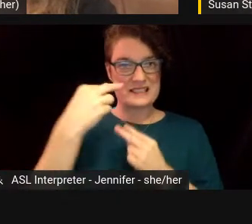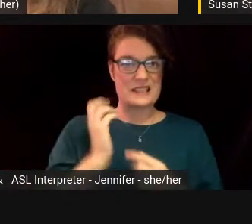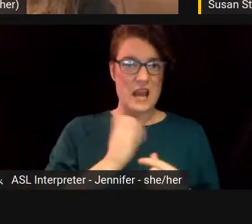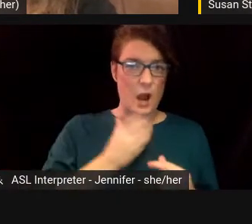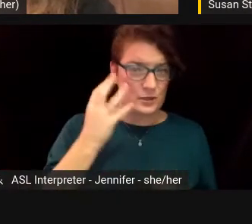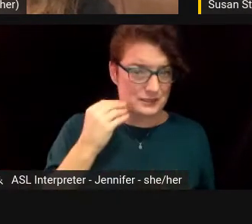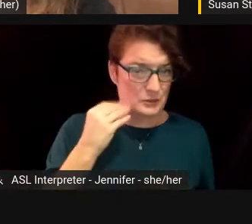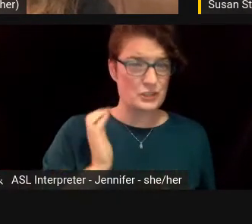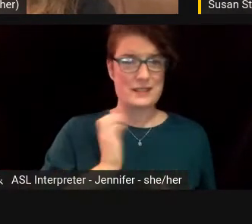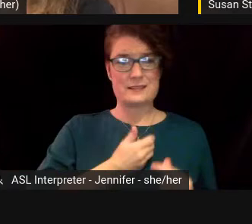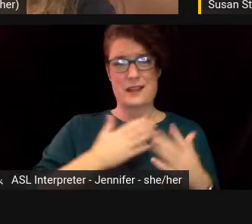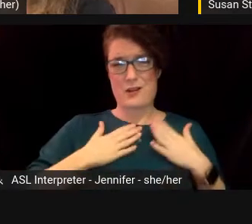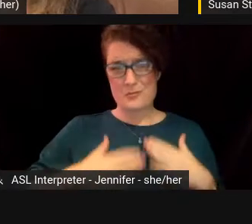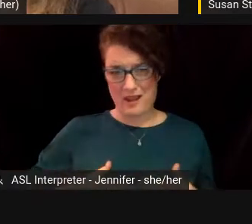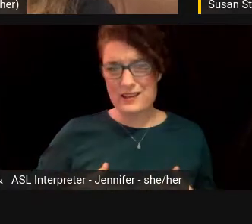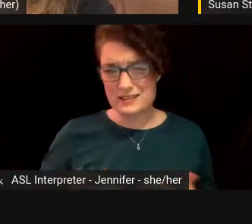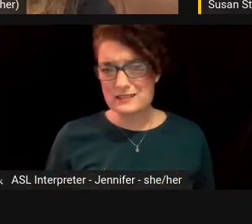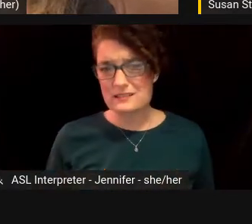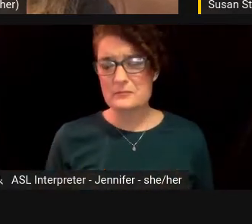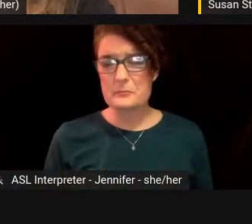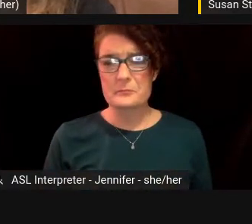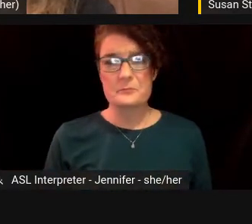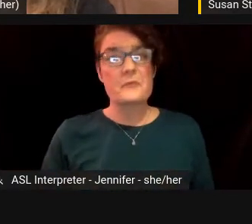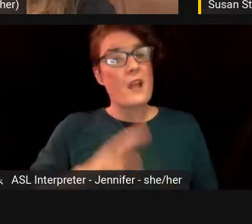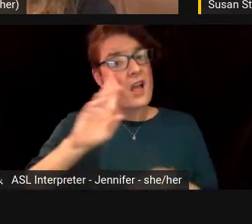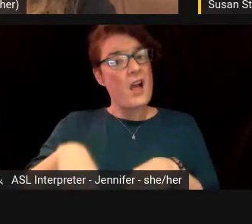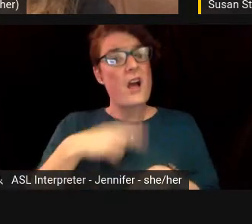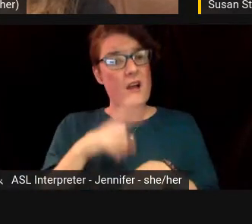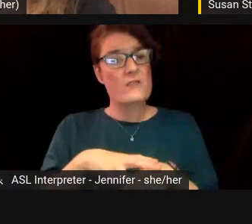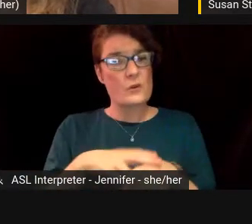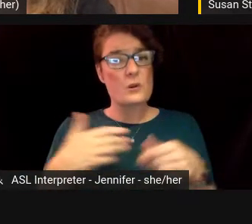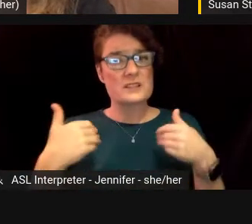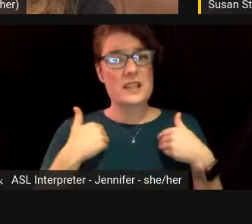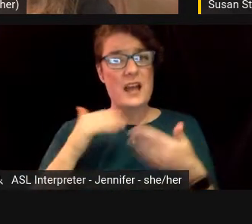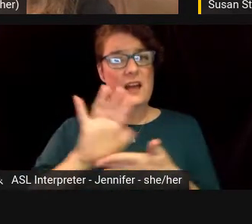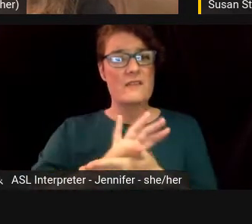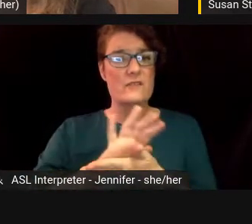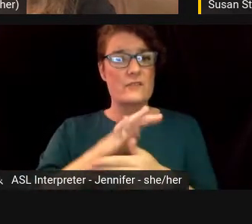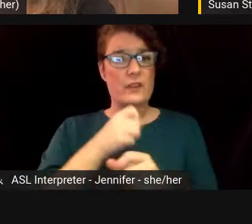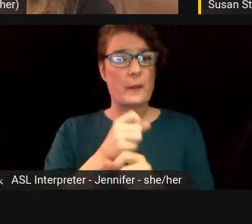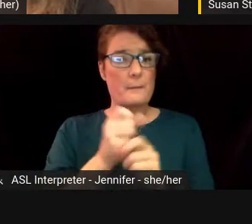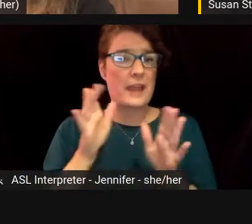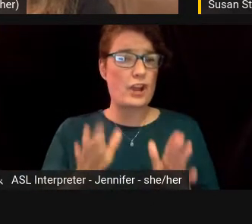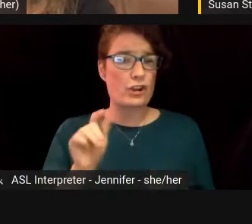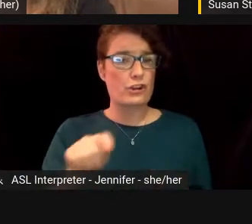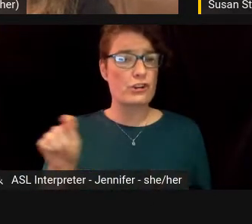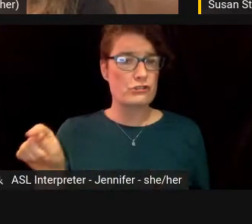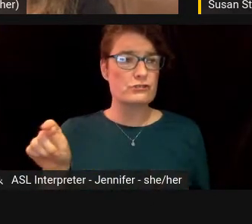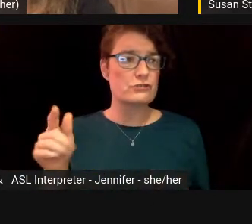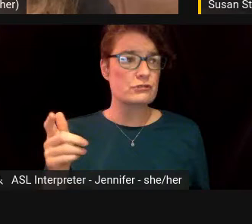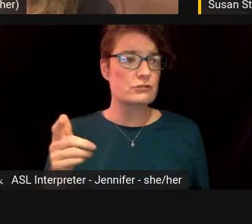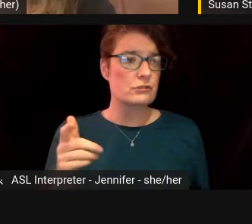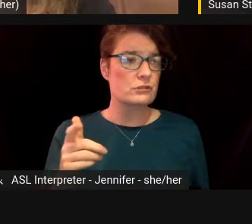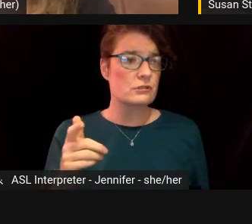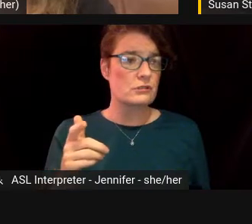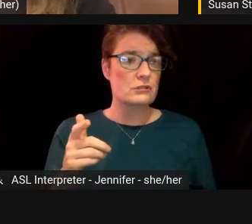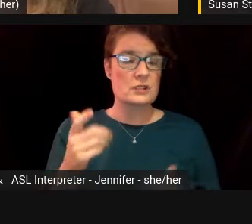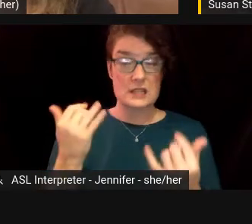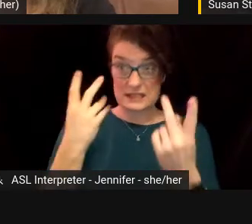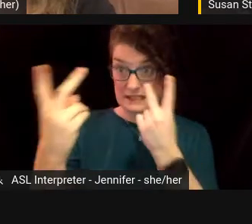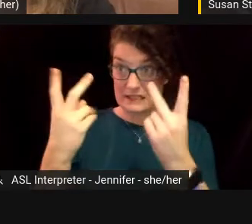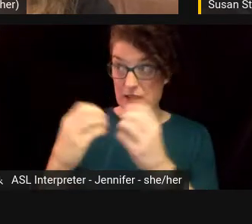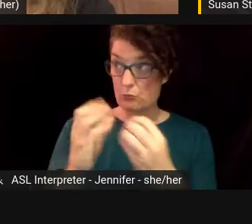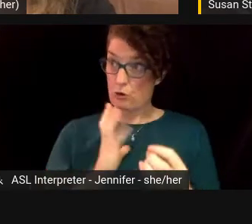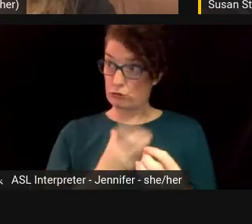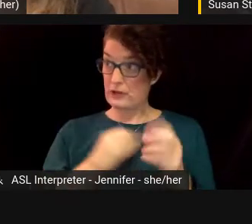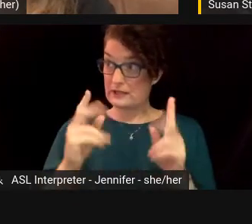there are, of course, filmmakers who, with seeing more trans people being represented,